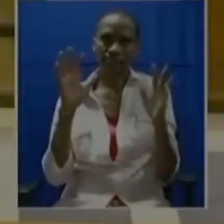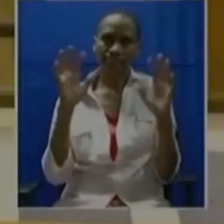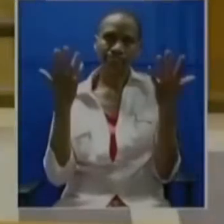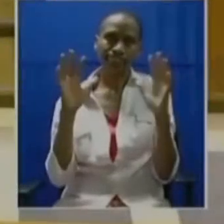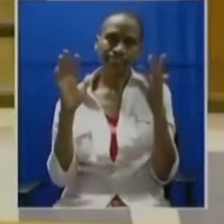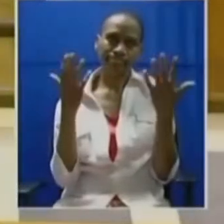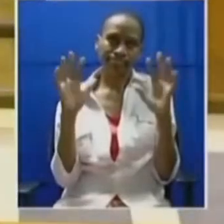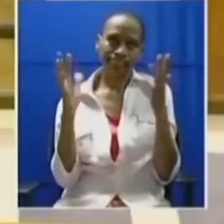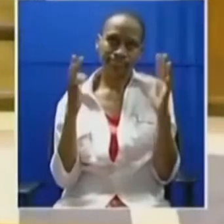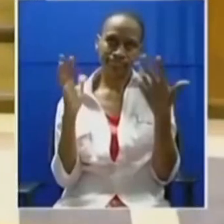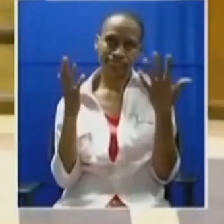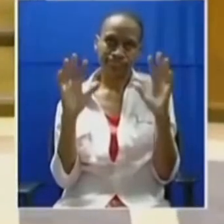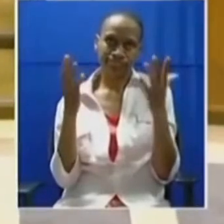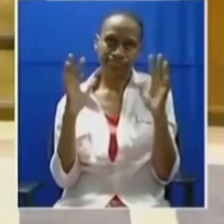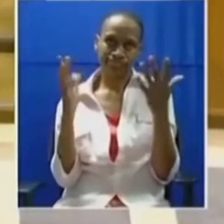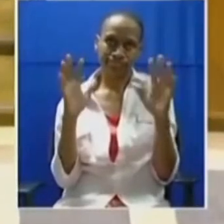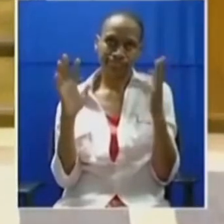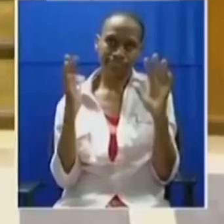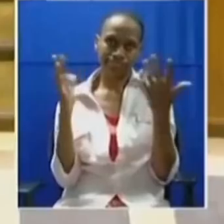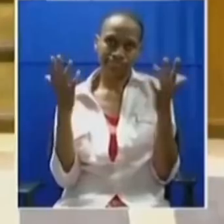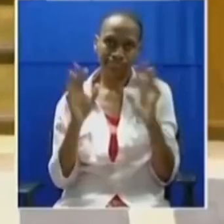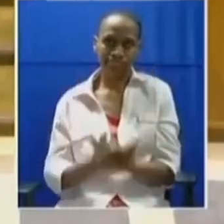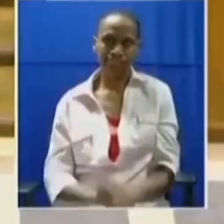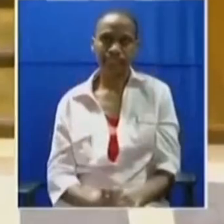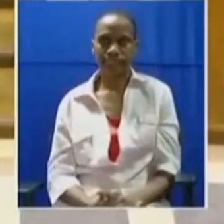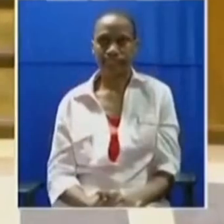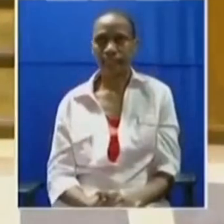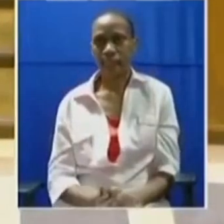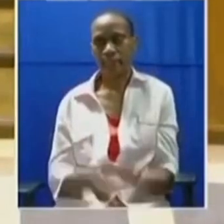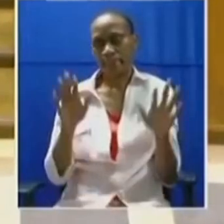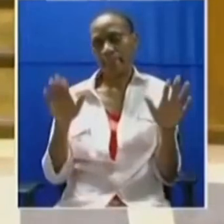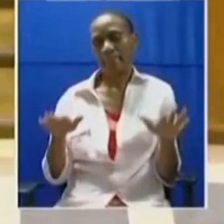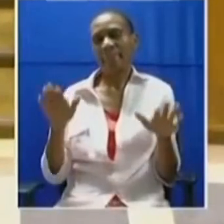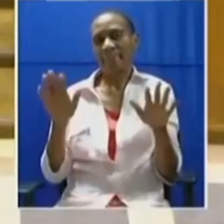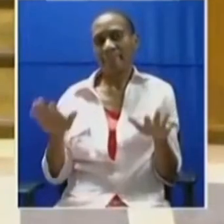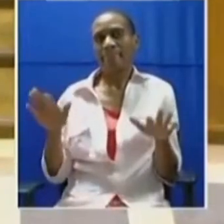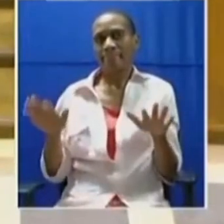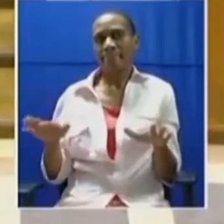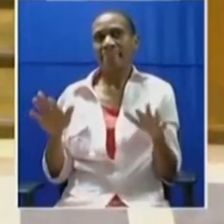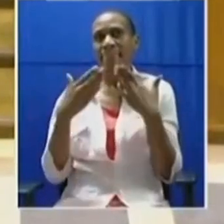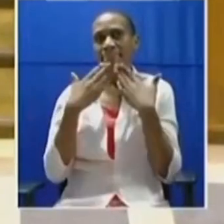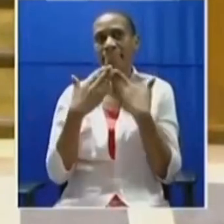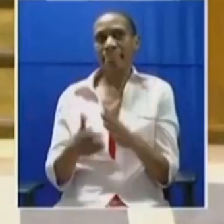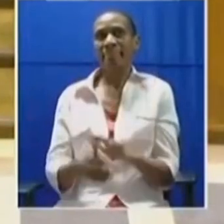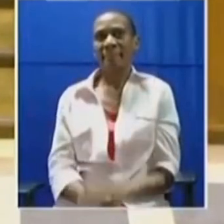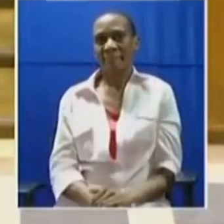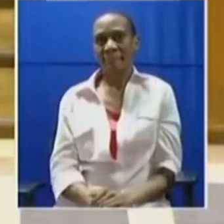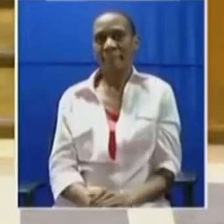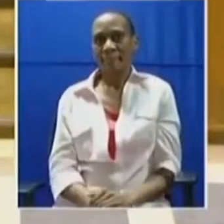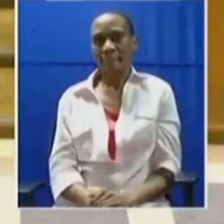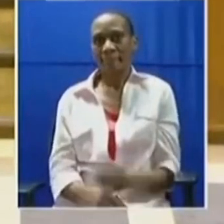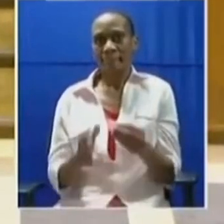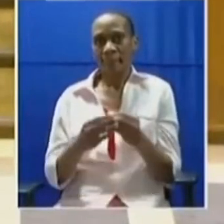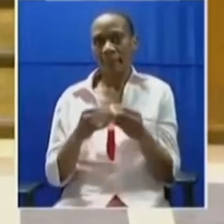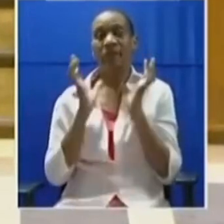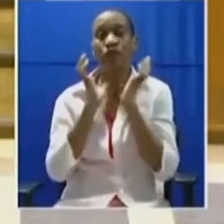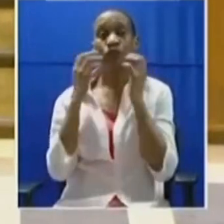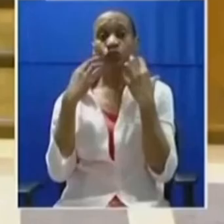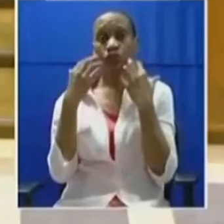allow land expropriation without compensation. Have a look at what transpired. Thank very Honorable Malema.